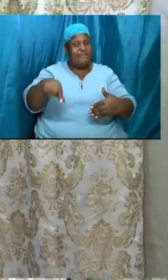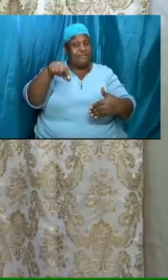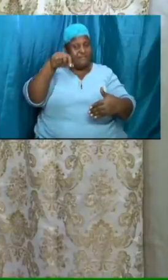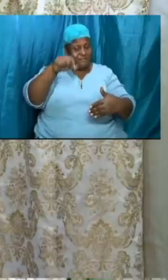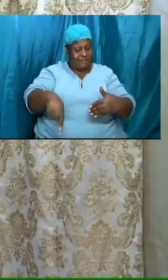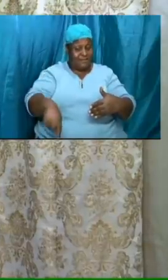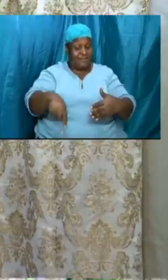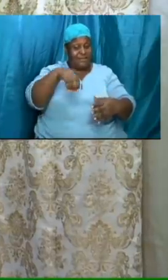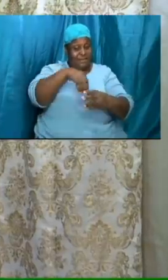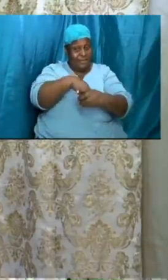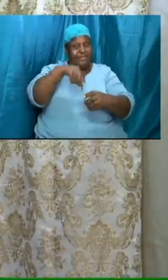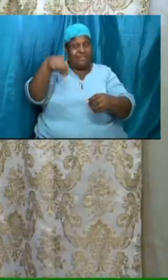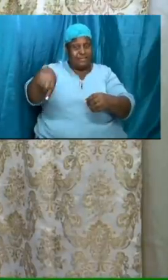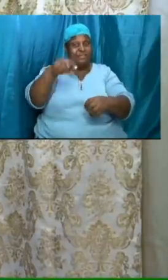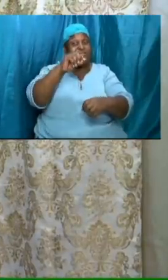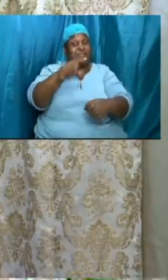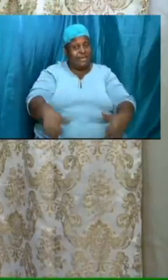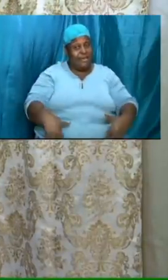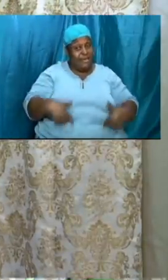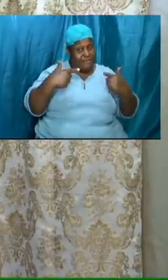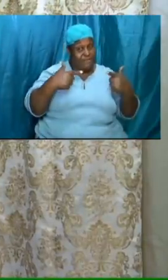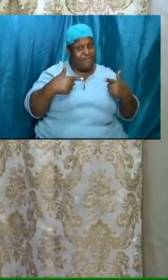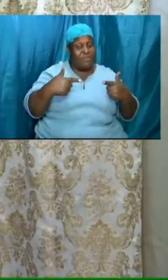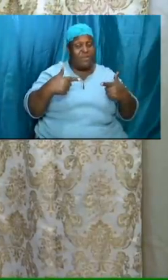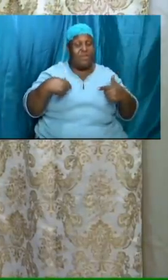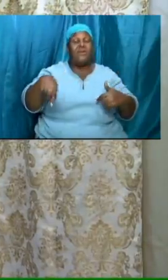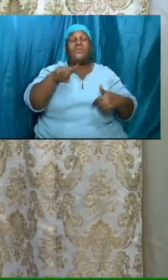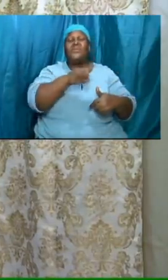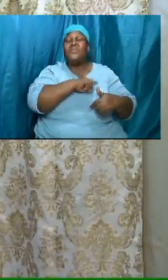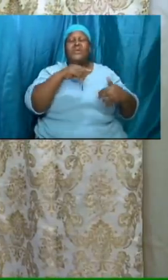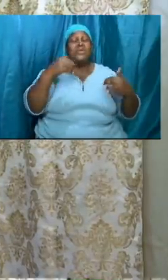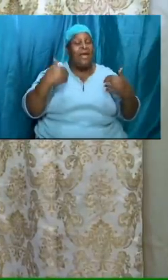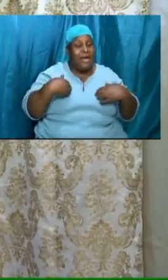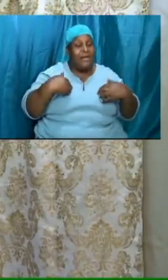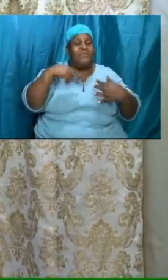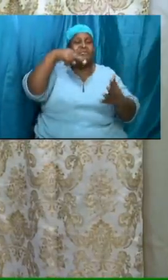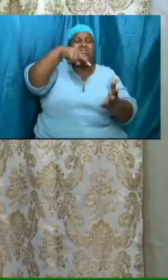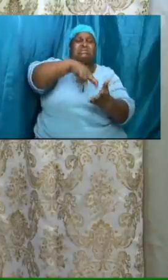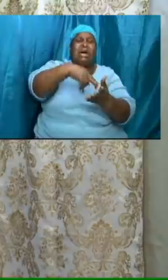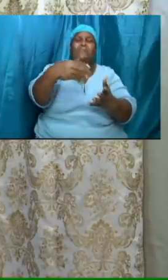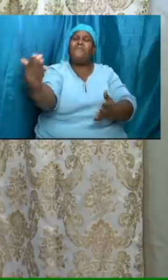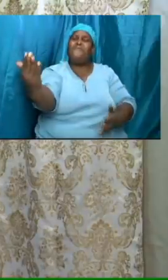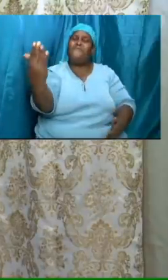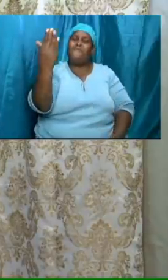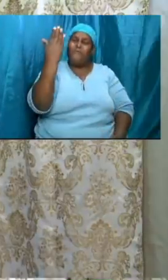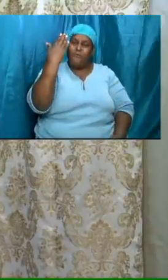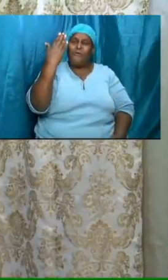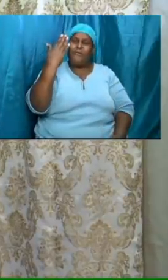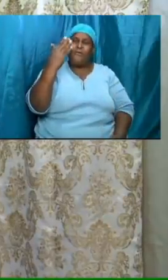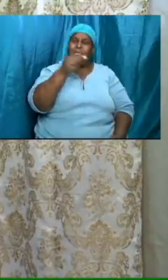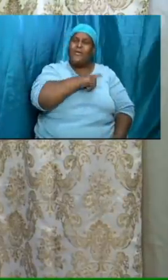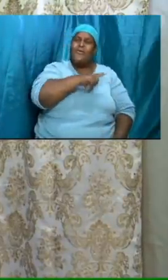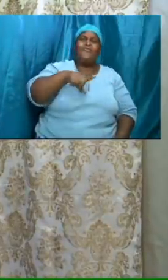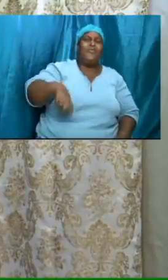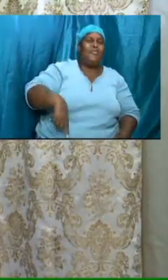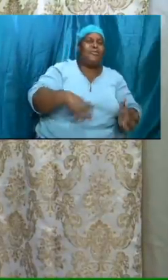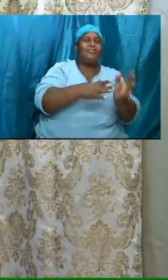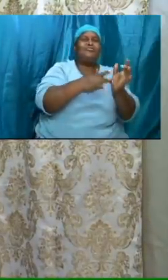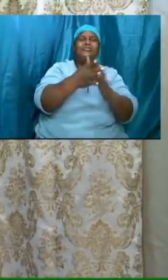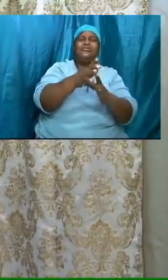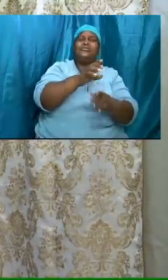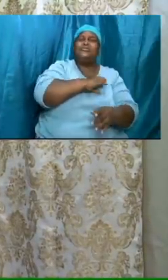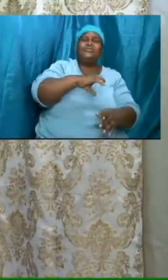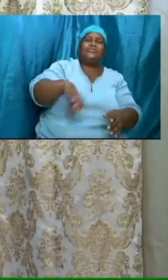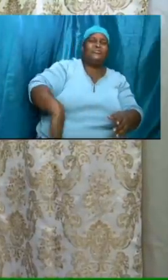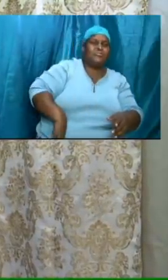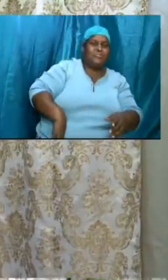we are going to have to stand before the lord jesus christ and we are going to have